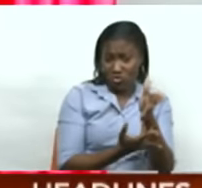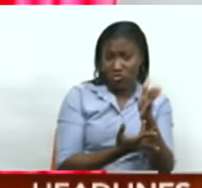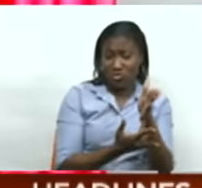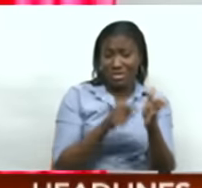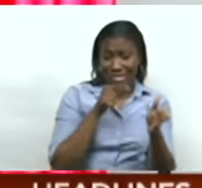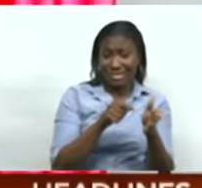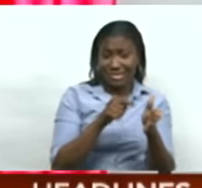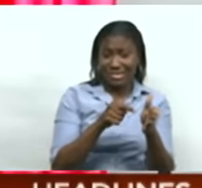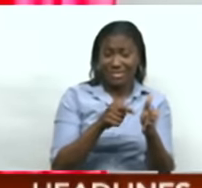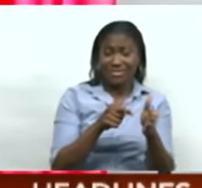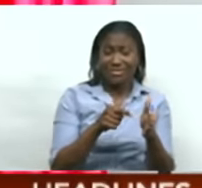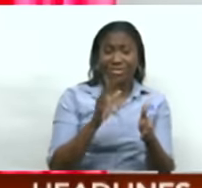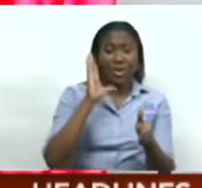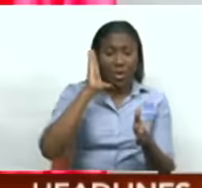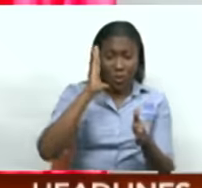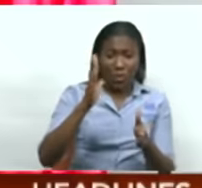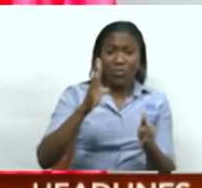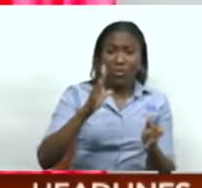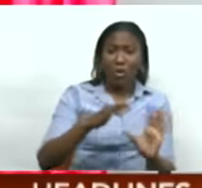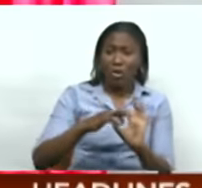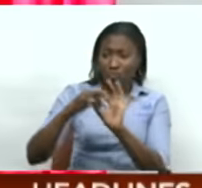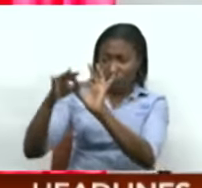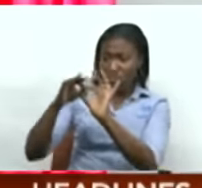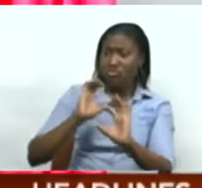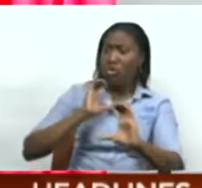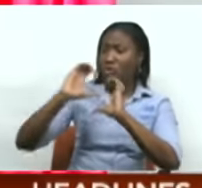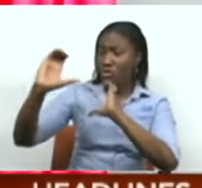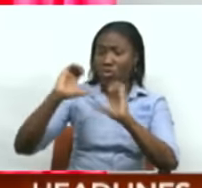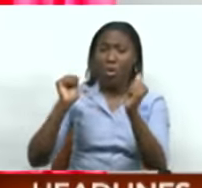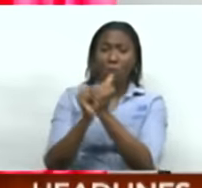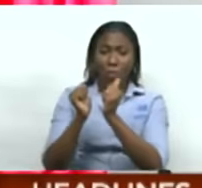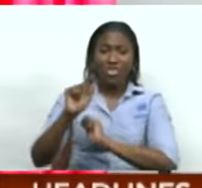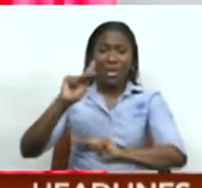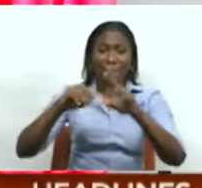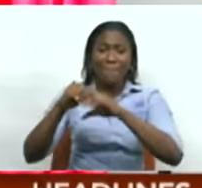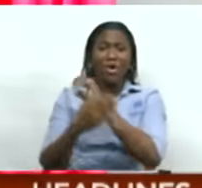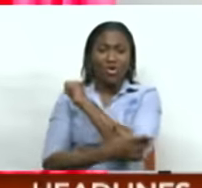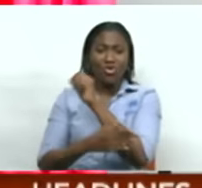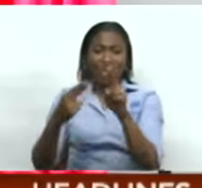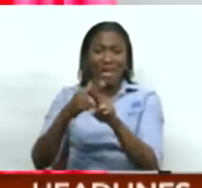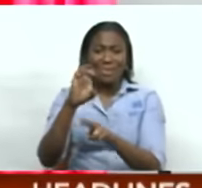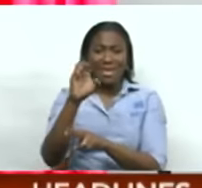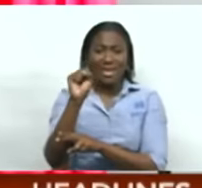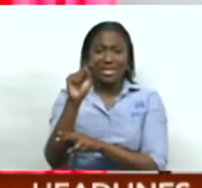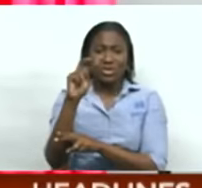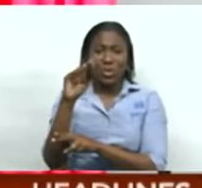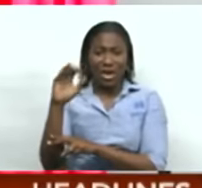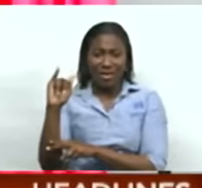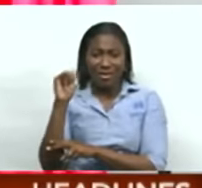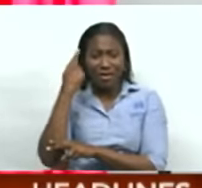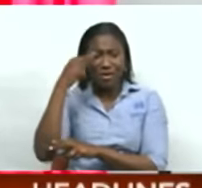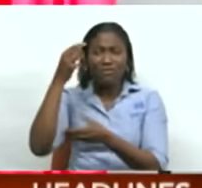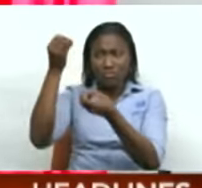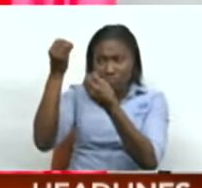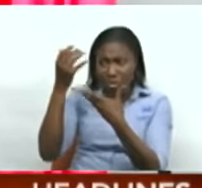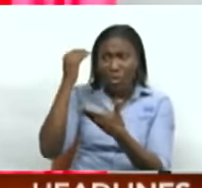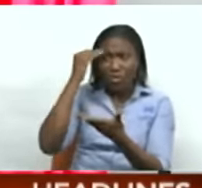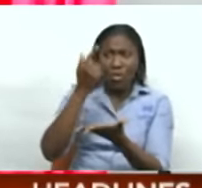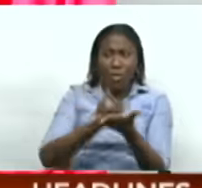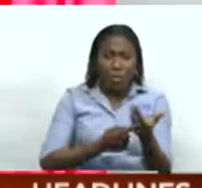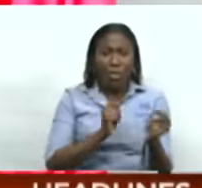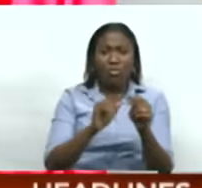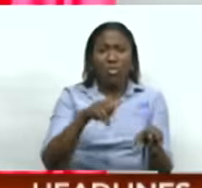is in the corridors of and working with the people of Estonia, helping the government and people of Trindale and Tobago to